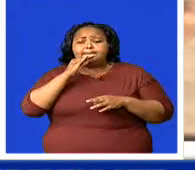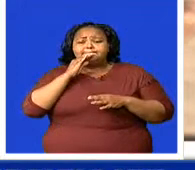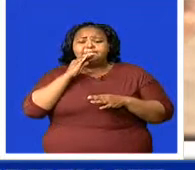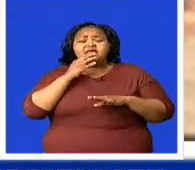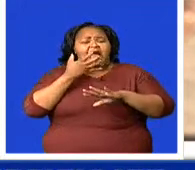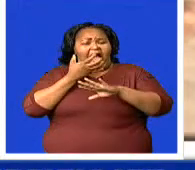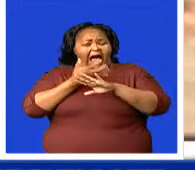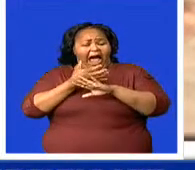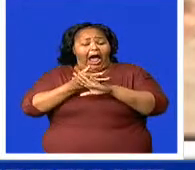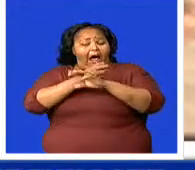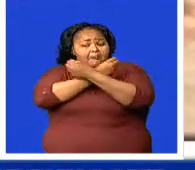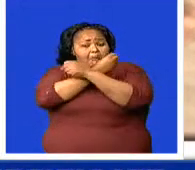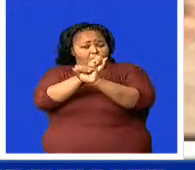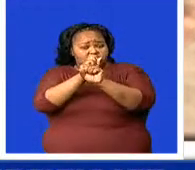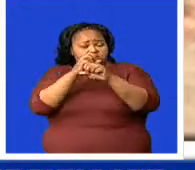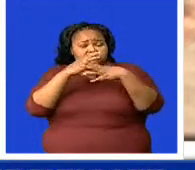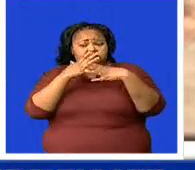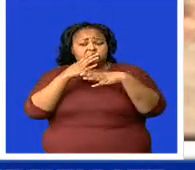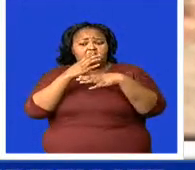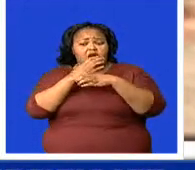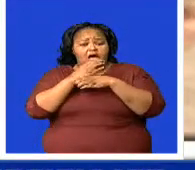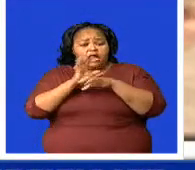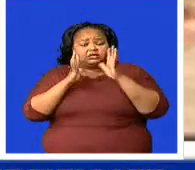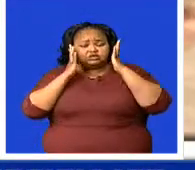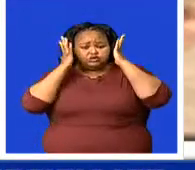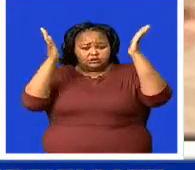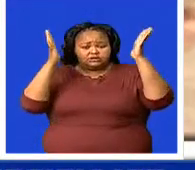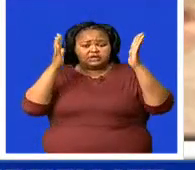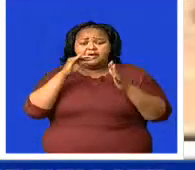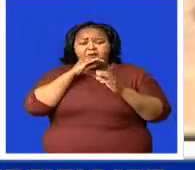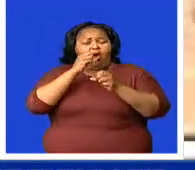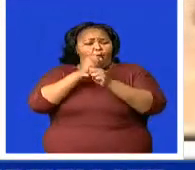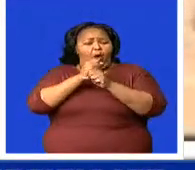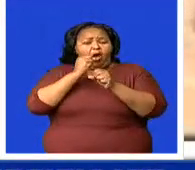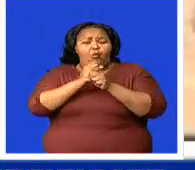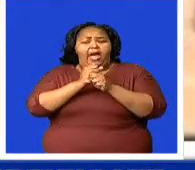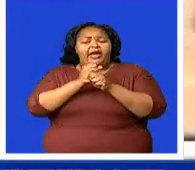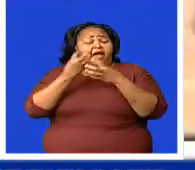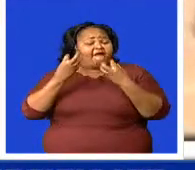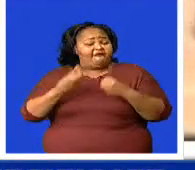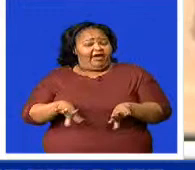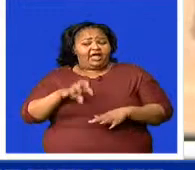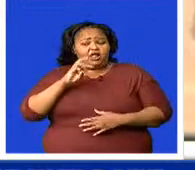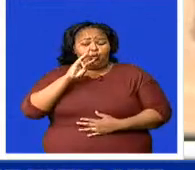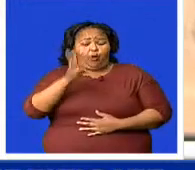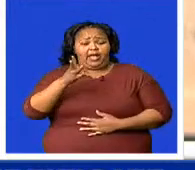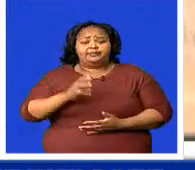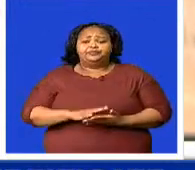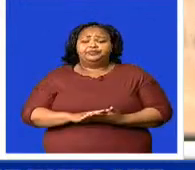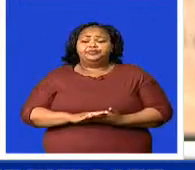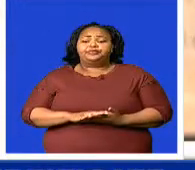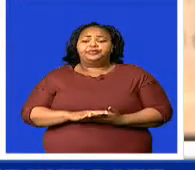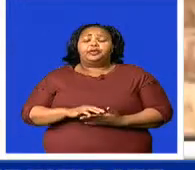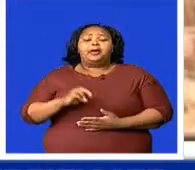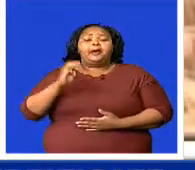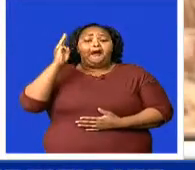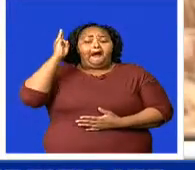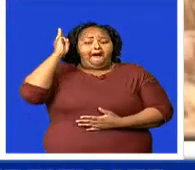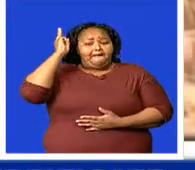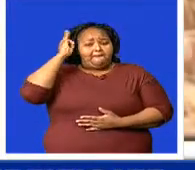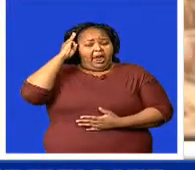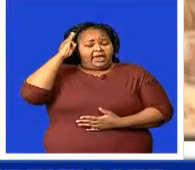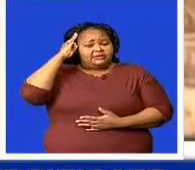that they can also do their work efficiently. The Prince said this when the Eswatini Standards Authority